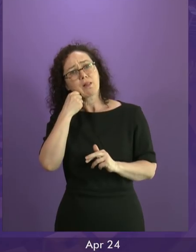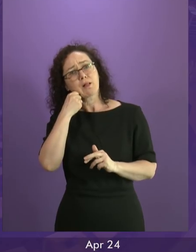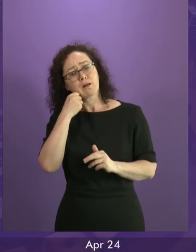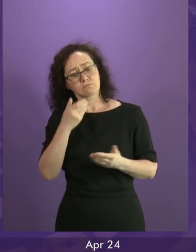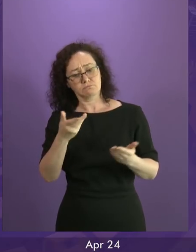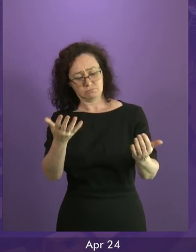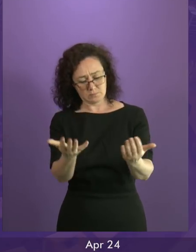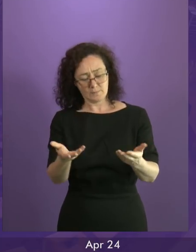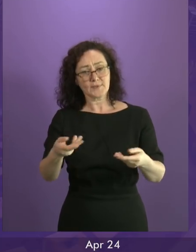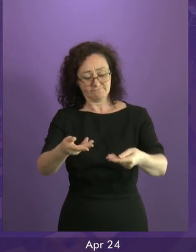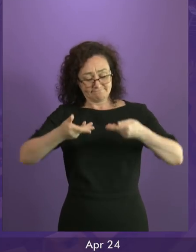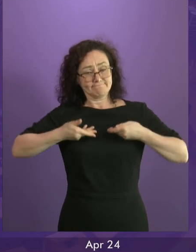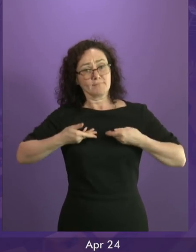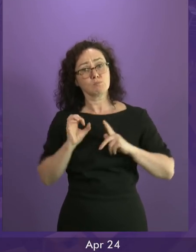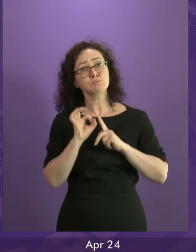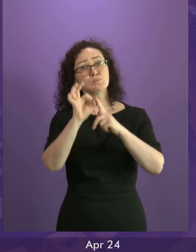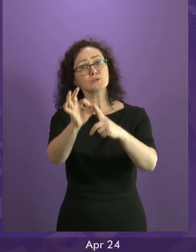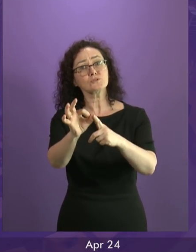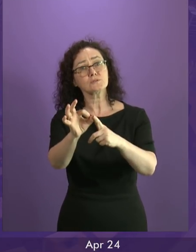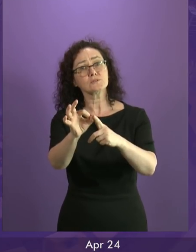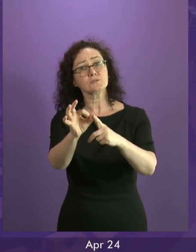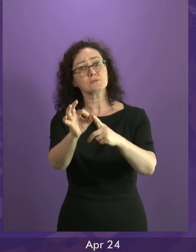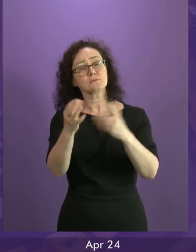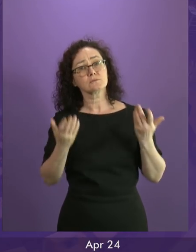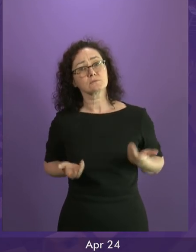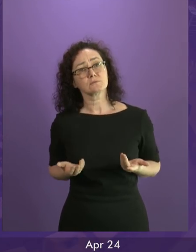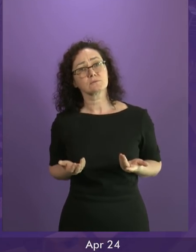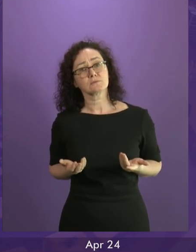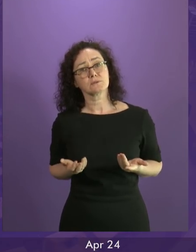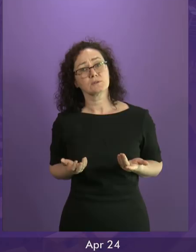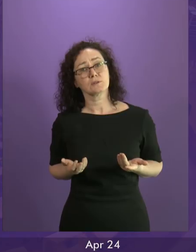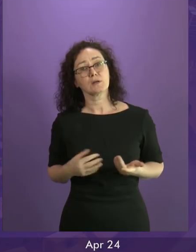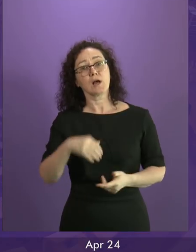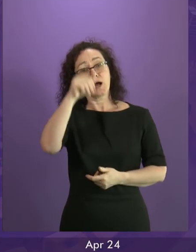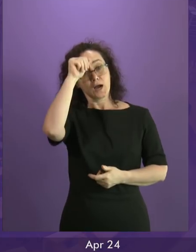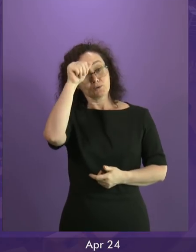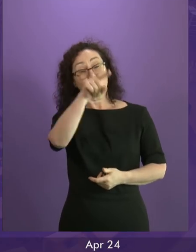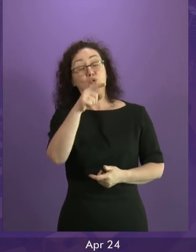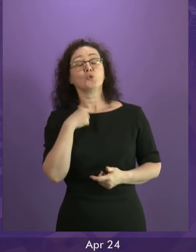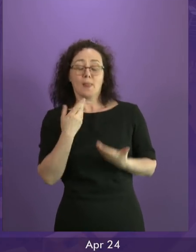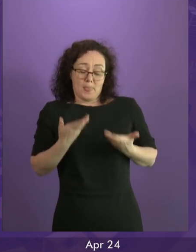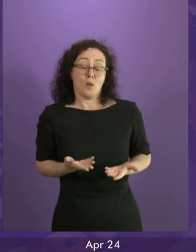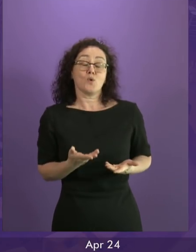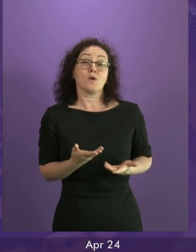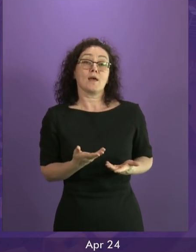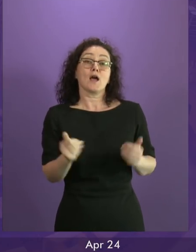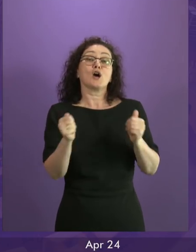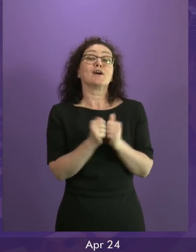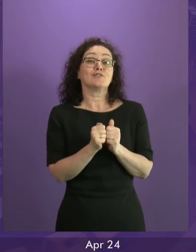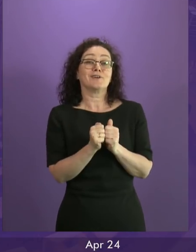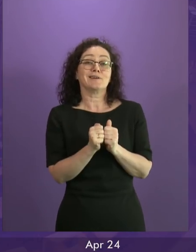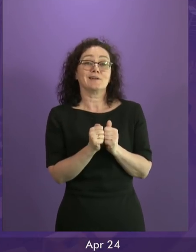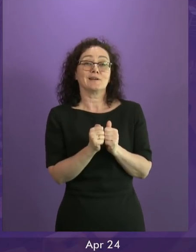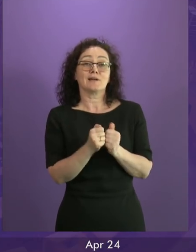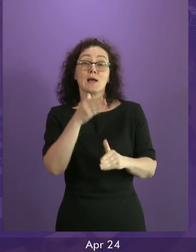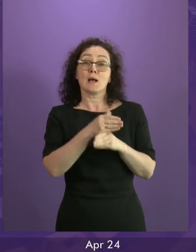forward with proposals. They've already said, and I've welcomed this already today, that they now favour the devolution of employment law. they'd favour that during the Smith Commission, we